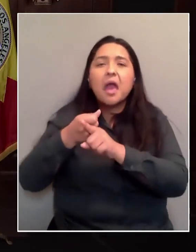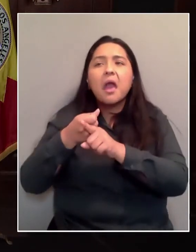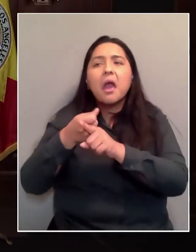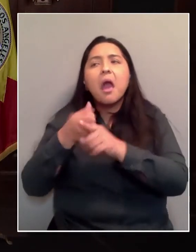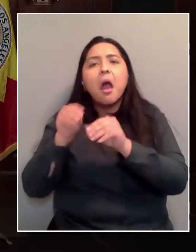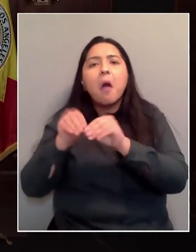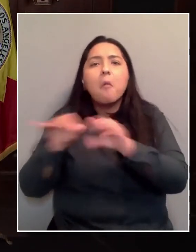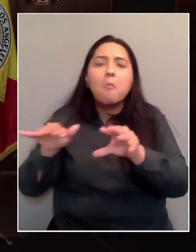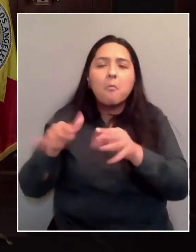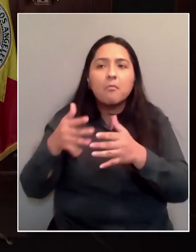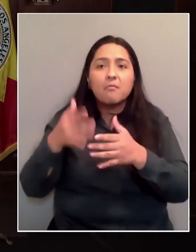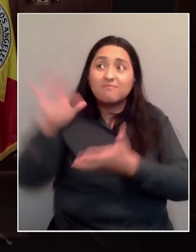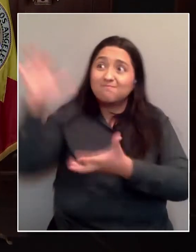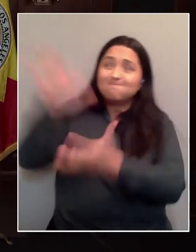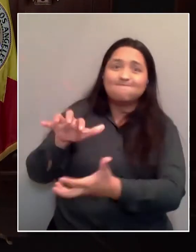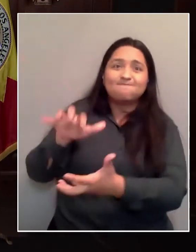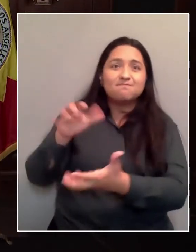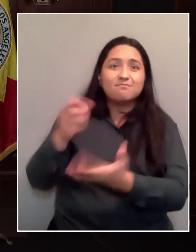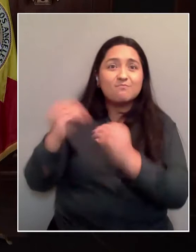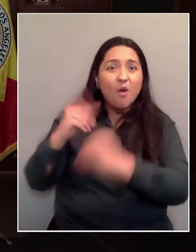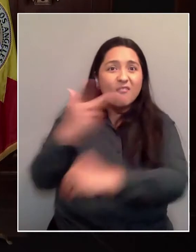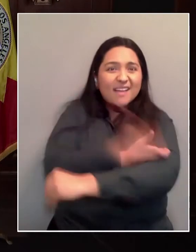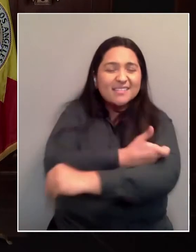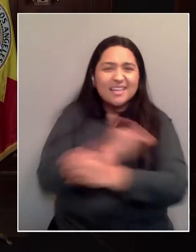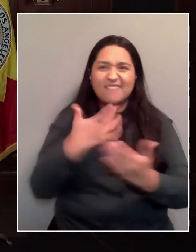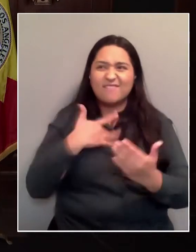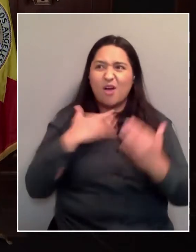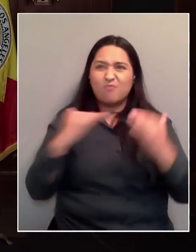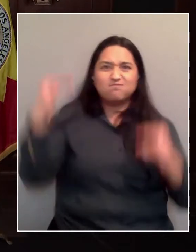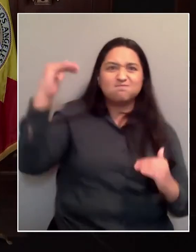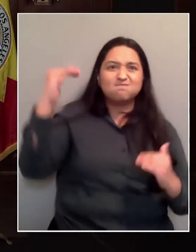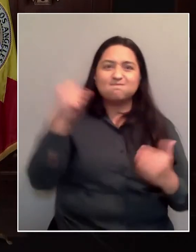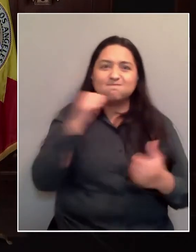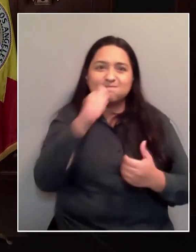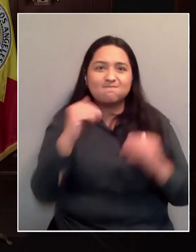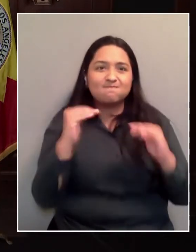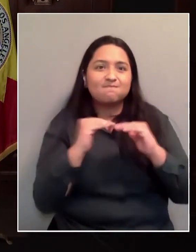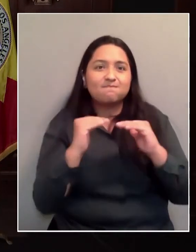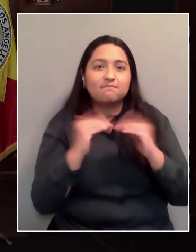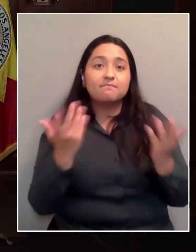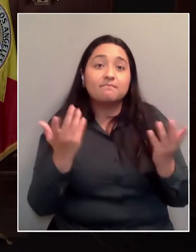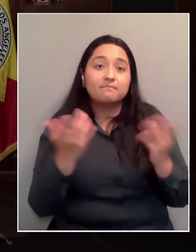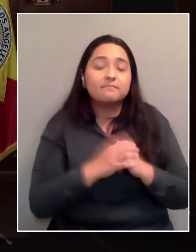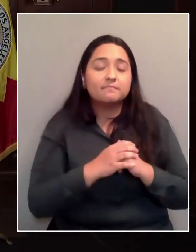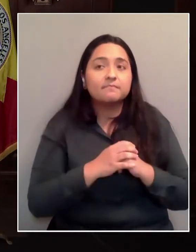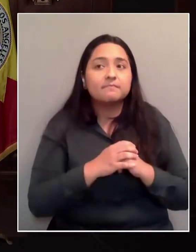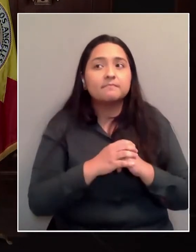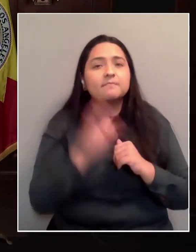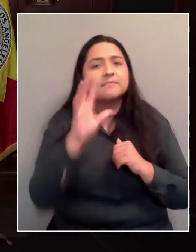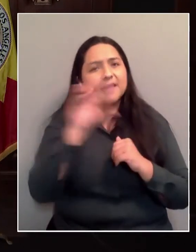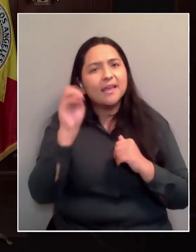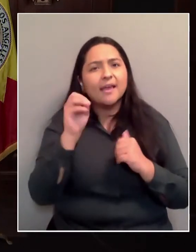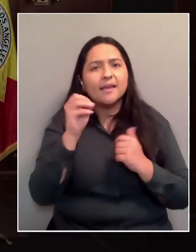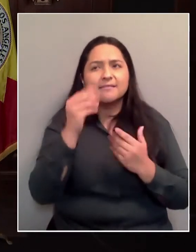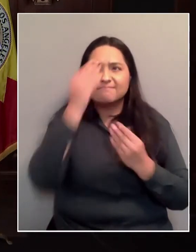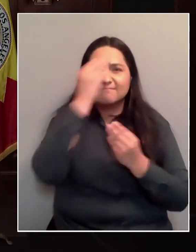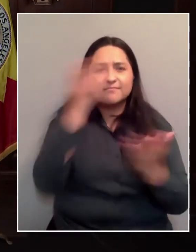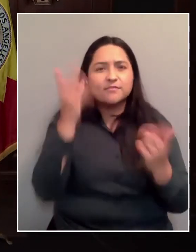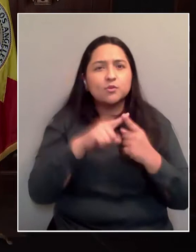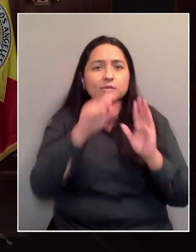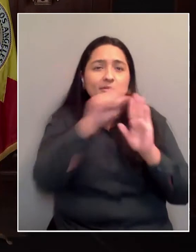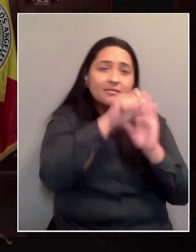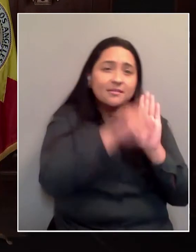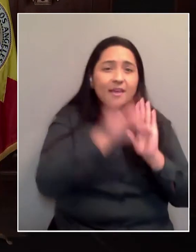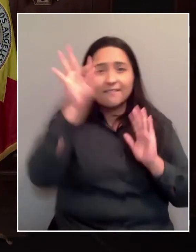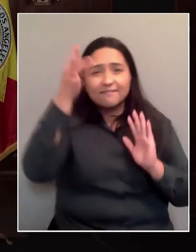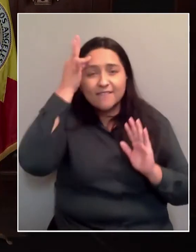nation and making sure that there's equity. And then lastly, I would say to our federal and state partners, something like Los Angeles. The city of Los Angeles is